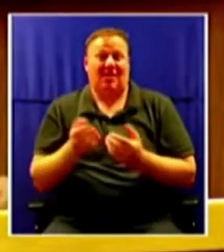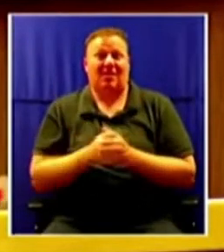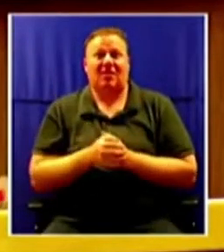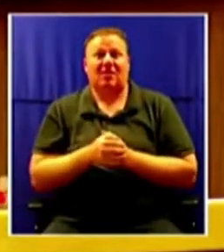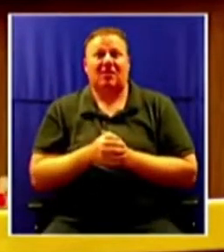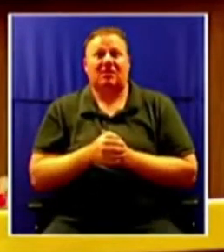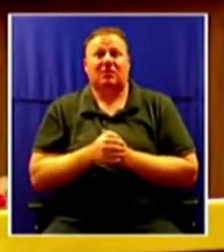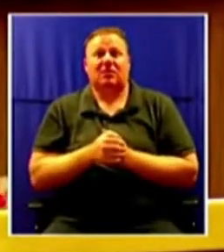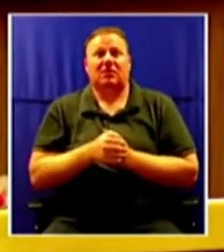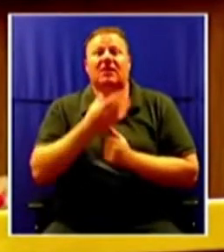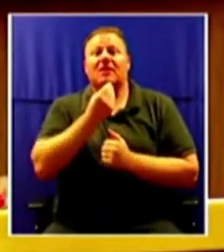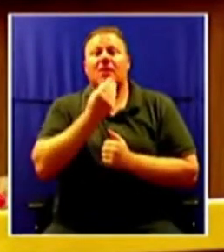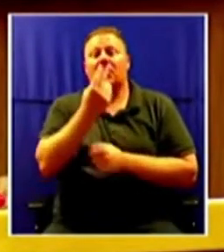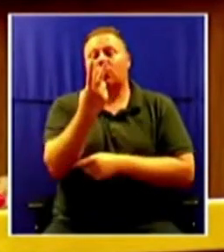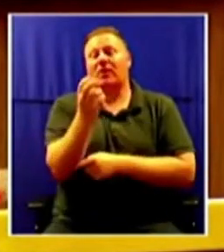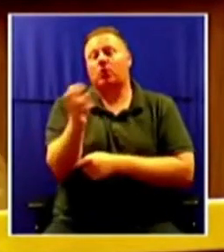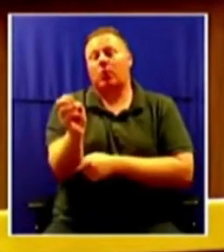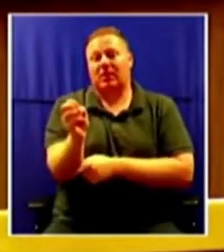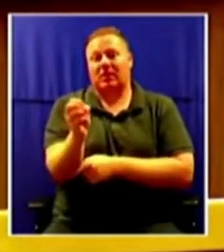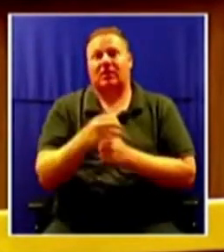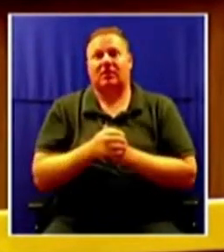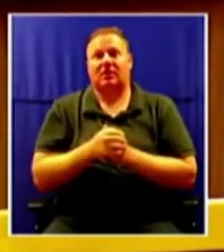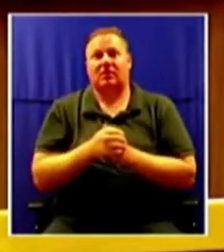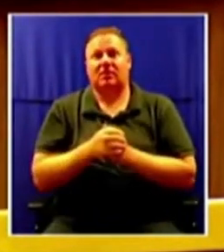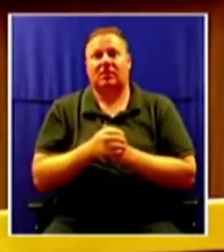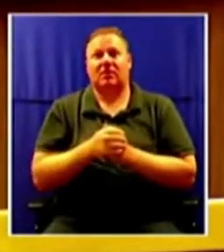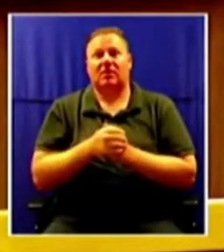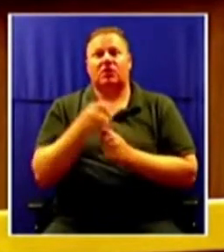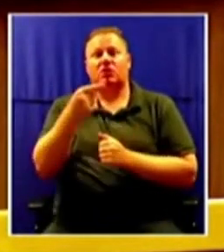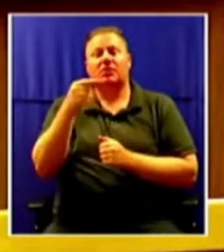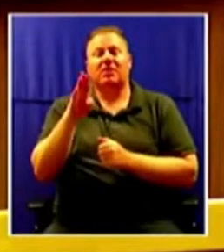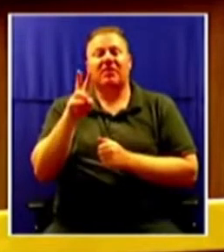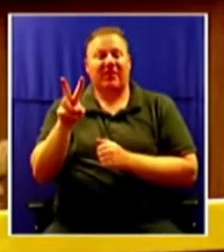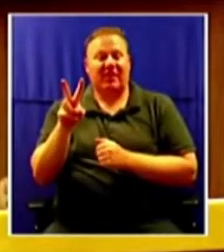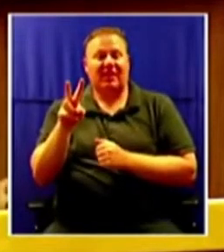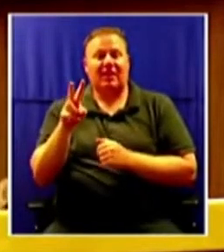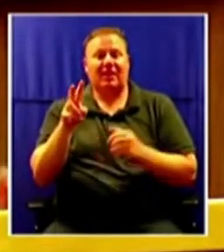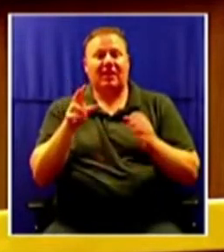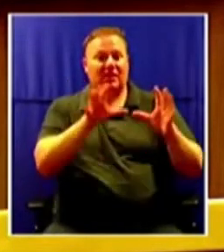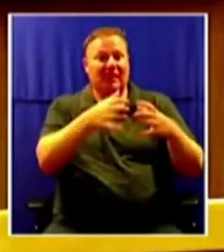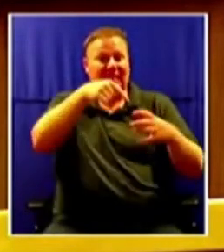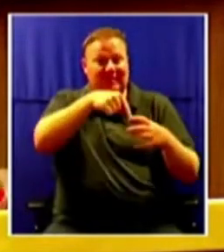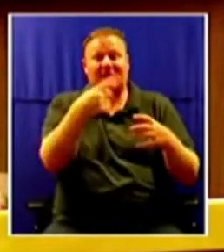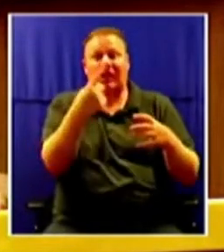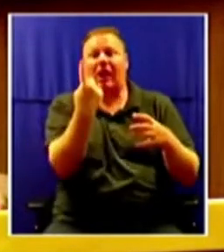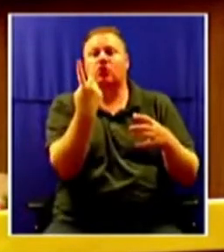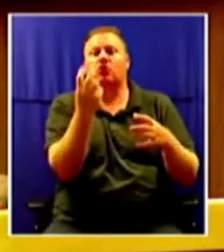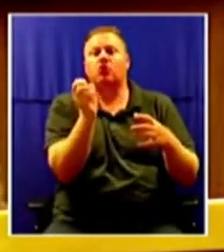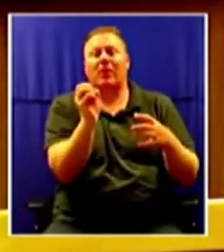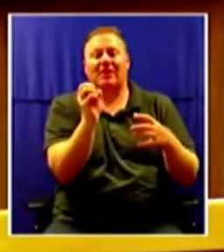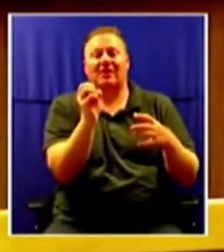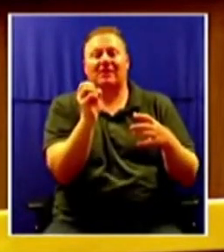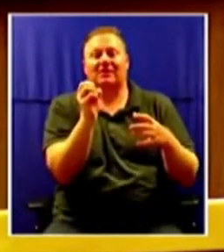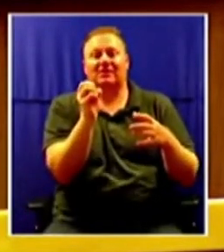the Gender-Based Violence and Femicide Command Center alone recorded more than 120 victims in the first three weeks of